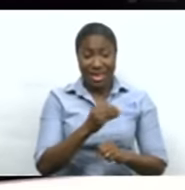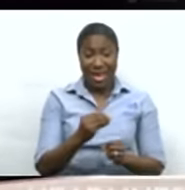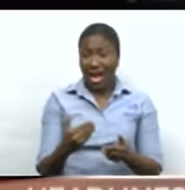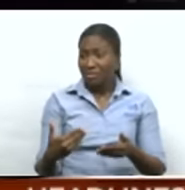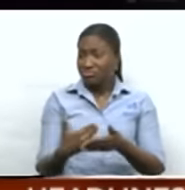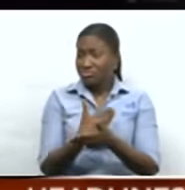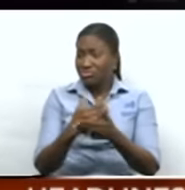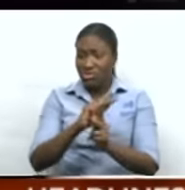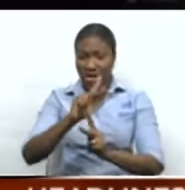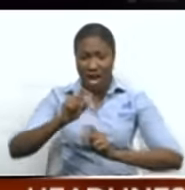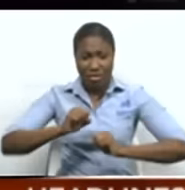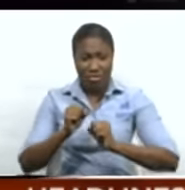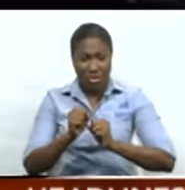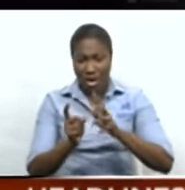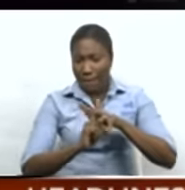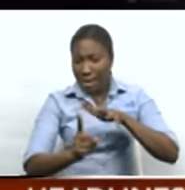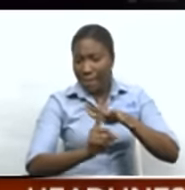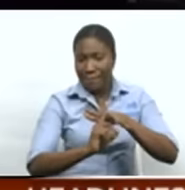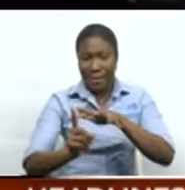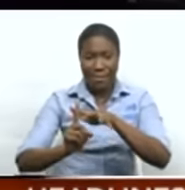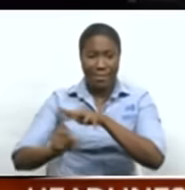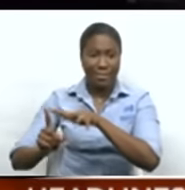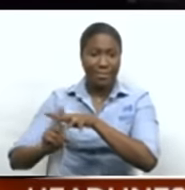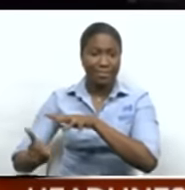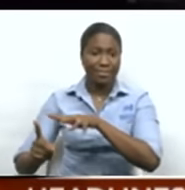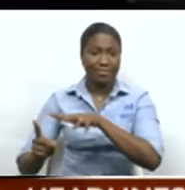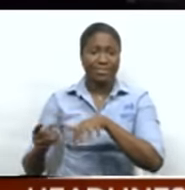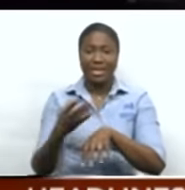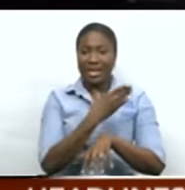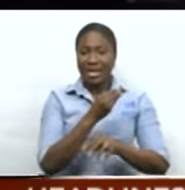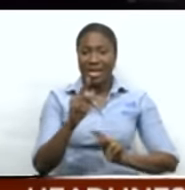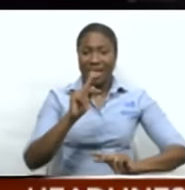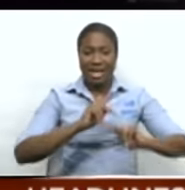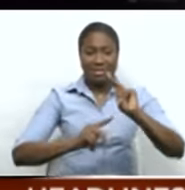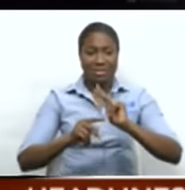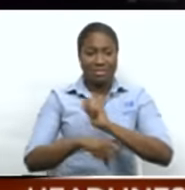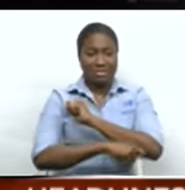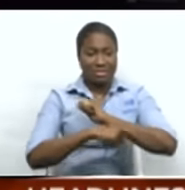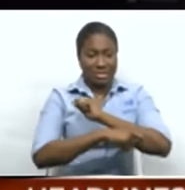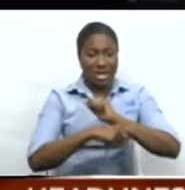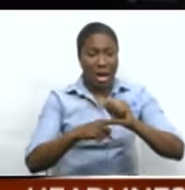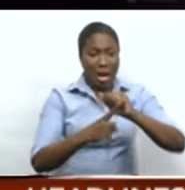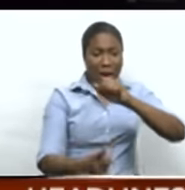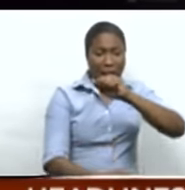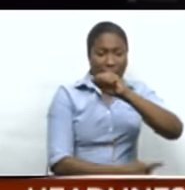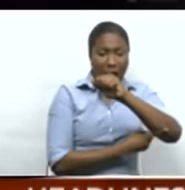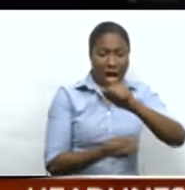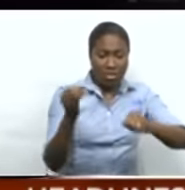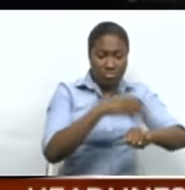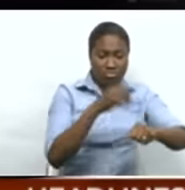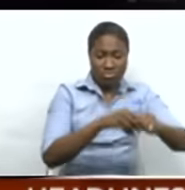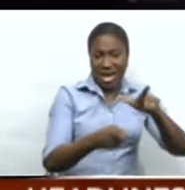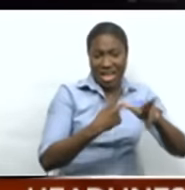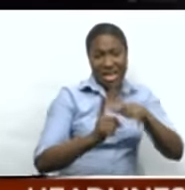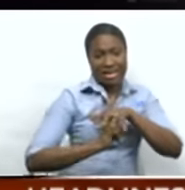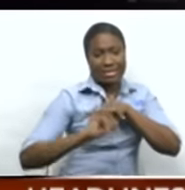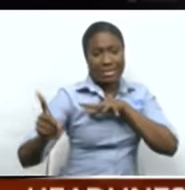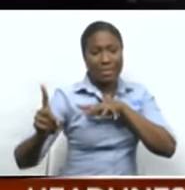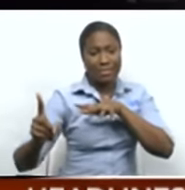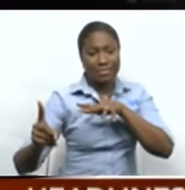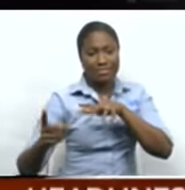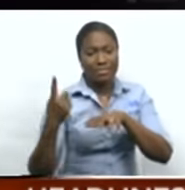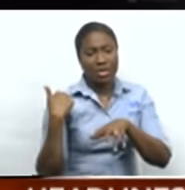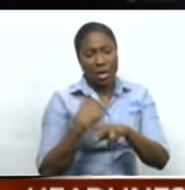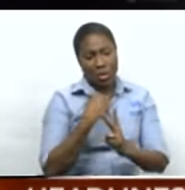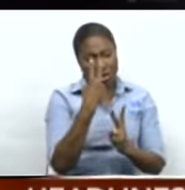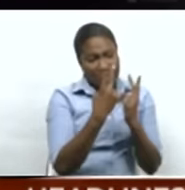vanished, with the culprits resorting to dumping their feathered loot into feed bags before escaping. Radhika De Silva and Ivan Tulsi visited the park